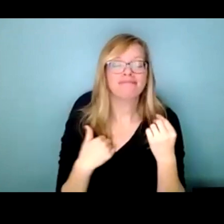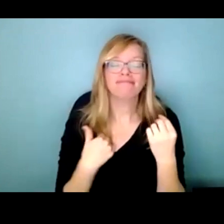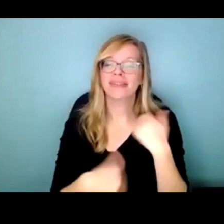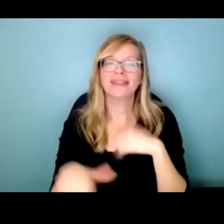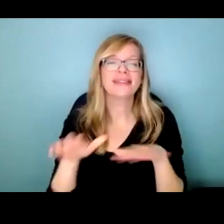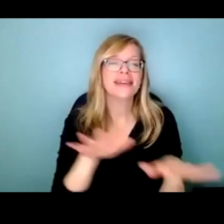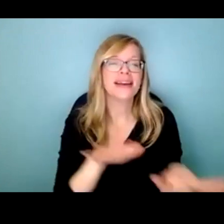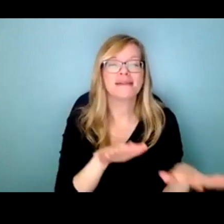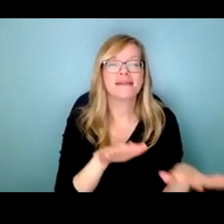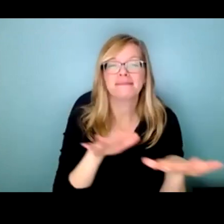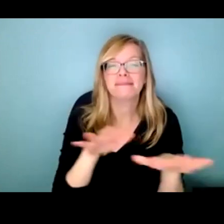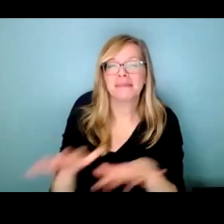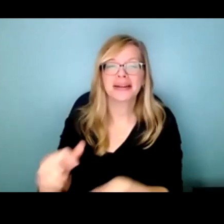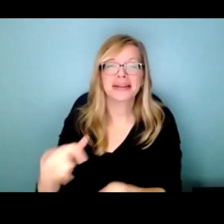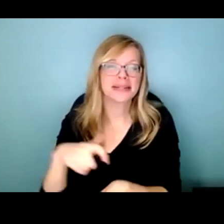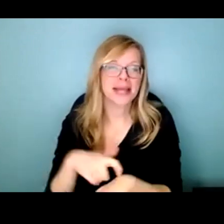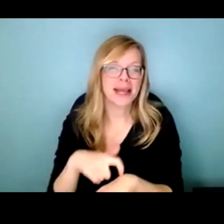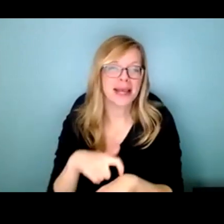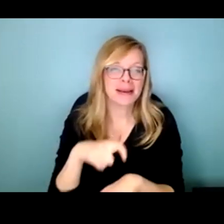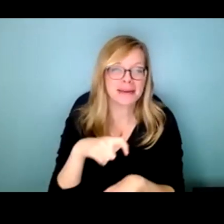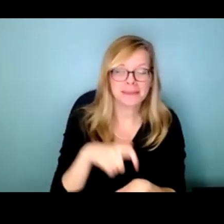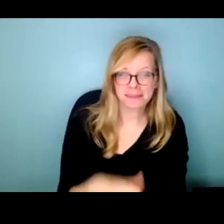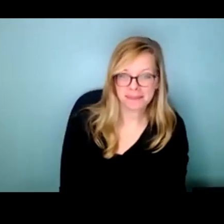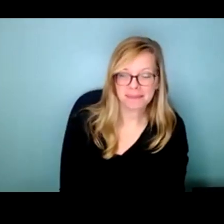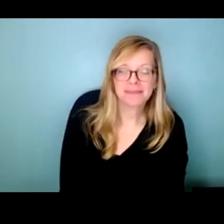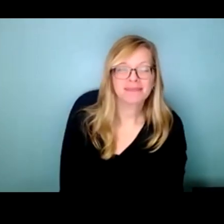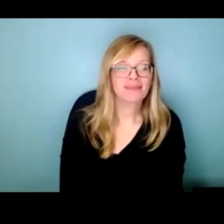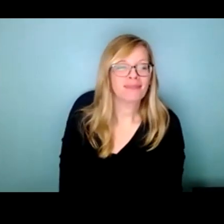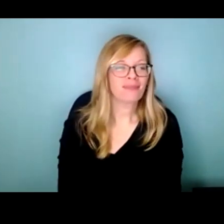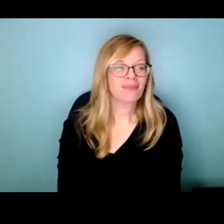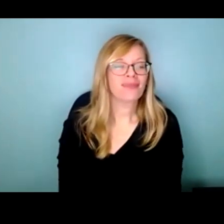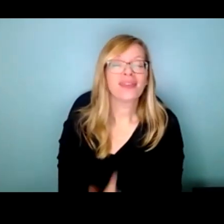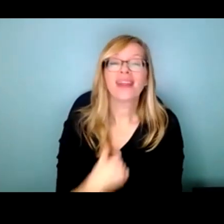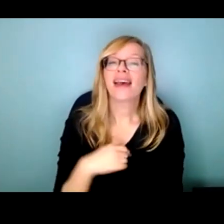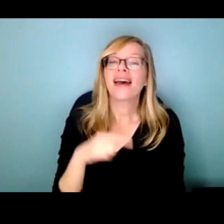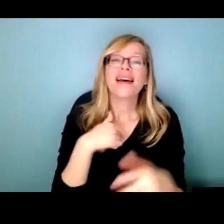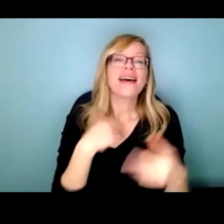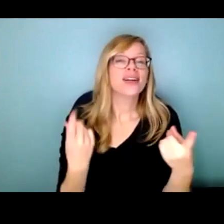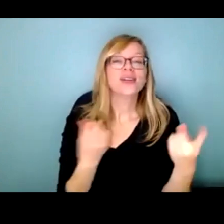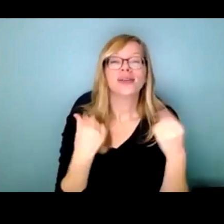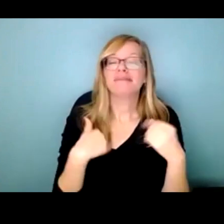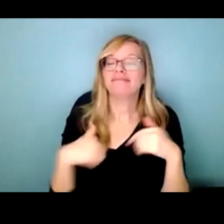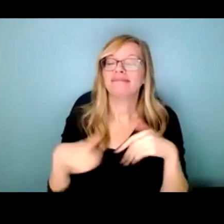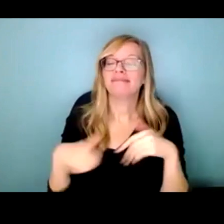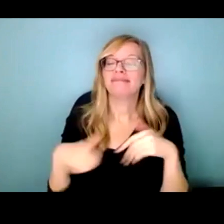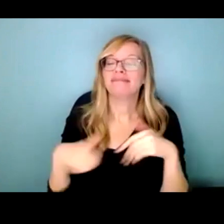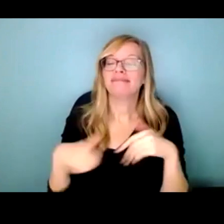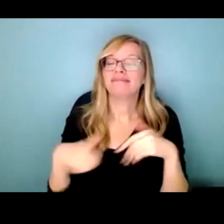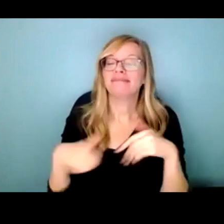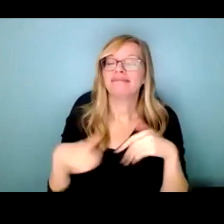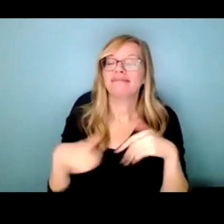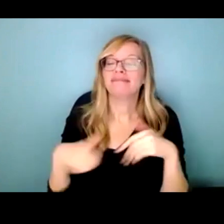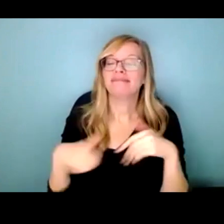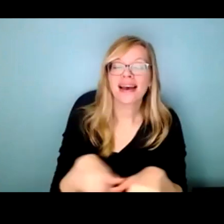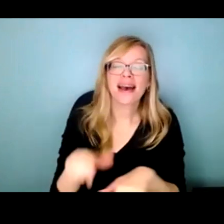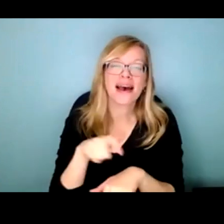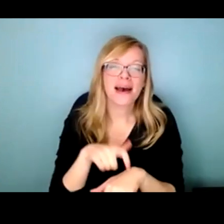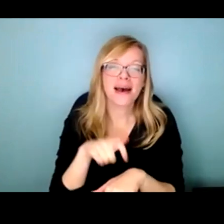my time, and I'm gonna take my